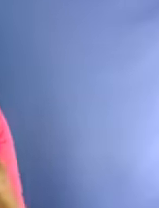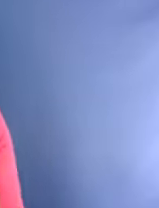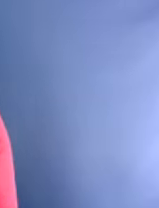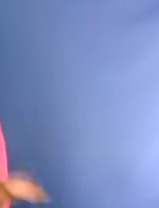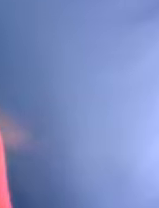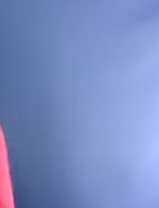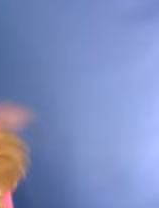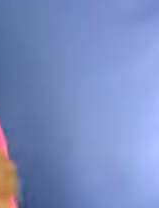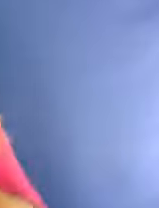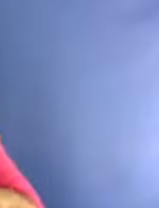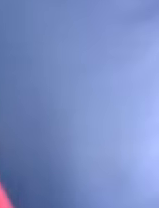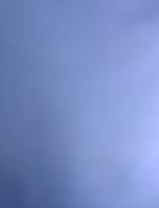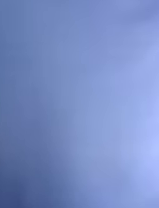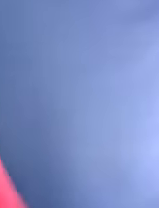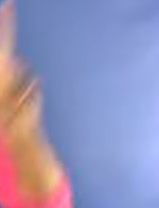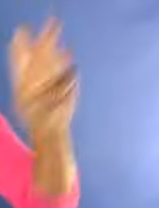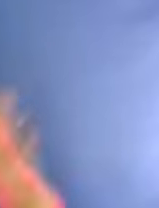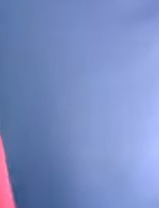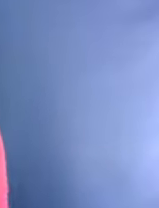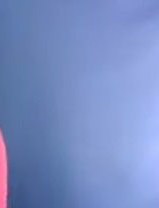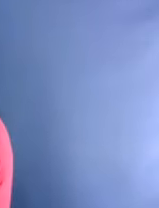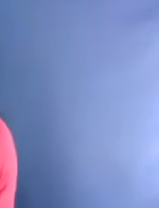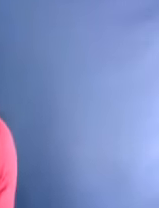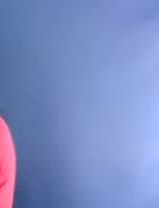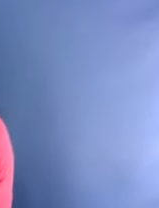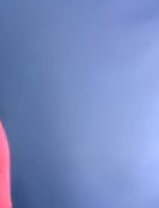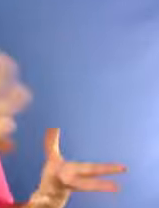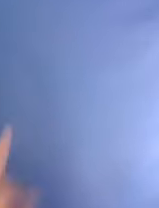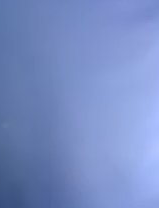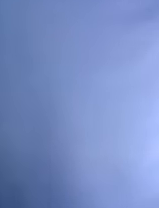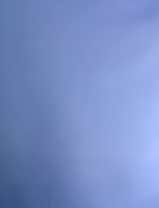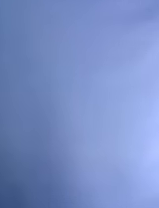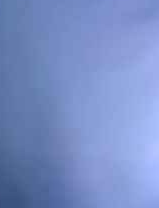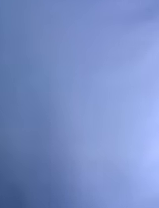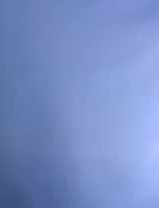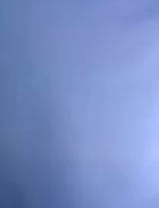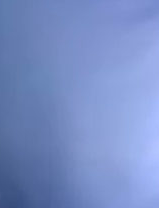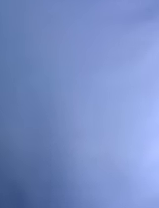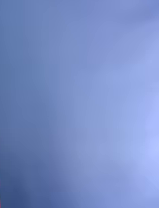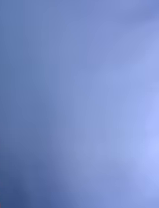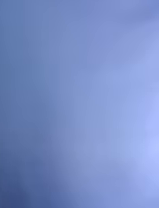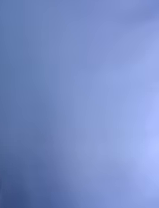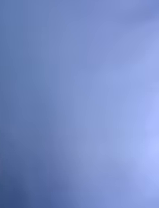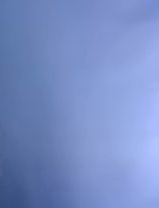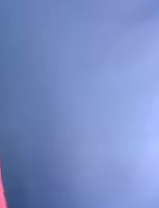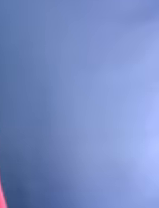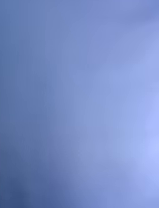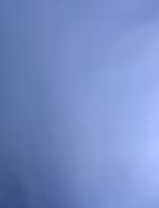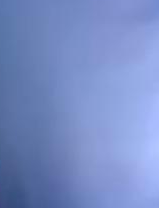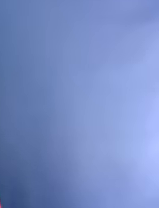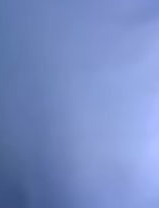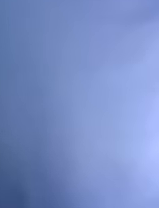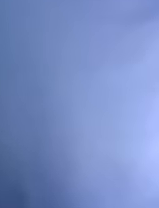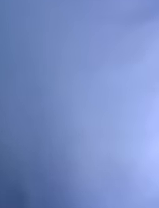This analogy is important when we think about the values of solidarity, having allies, anchoring and what we can create